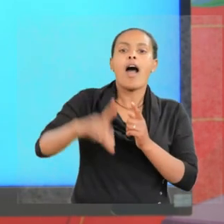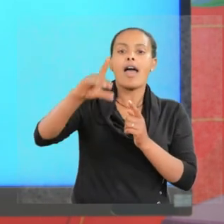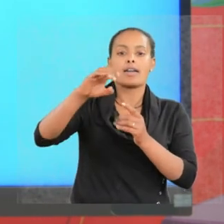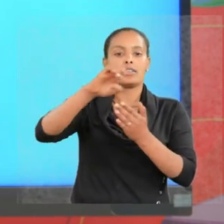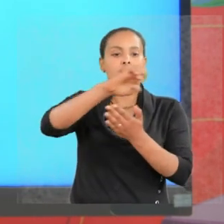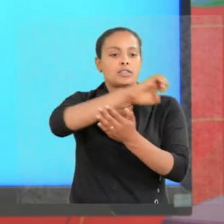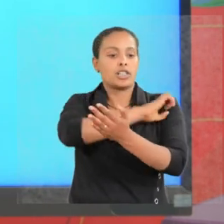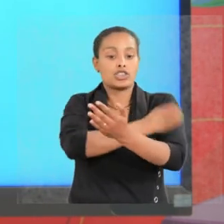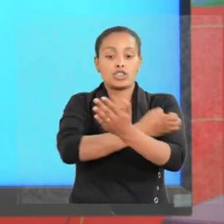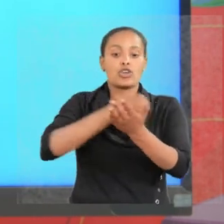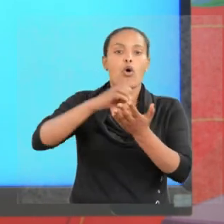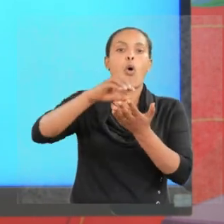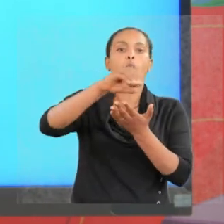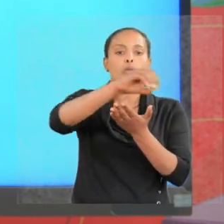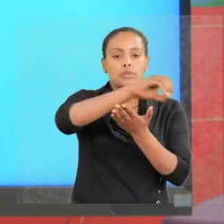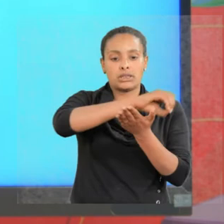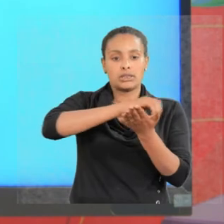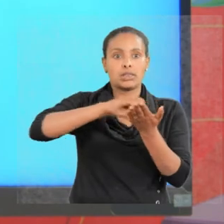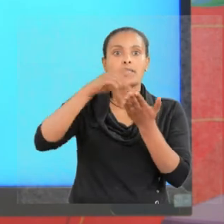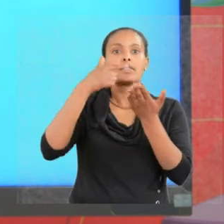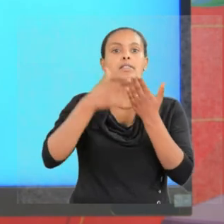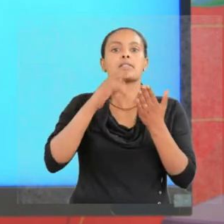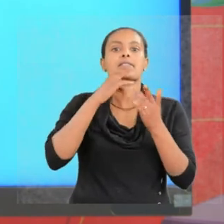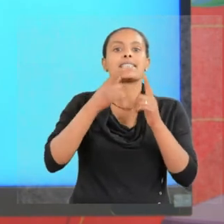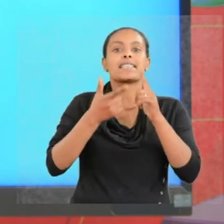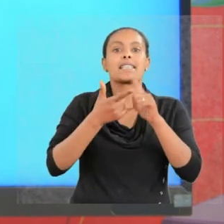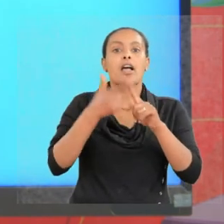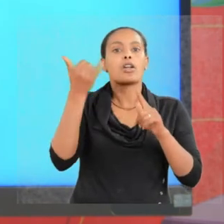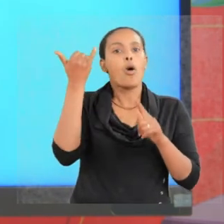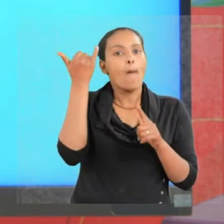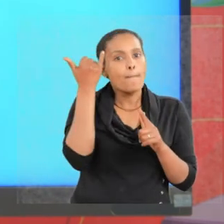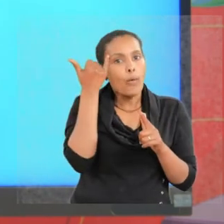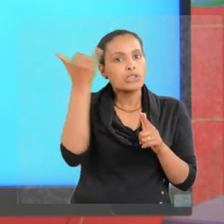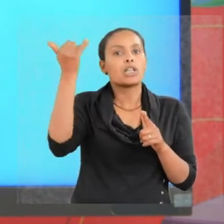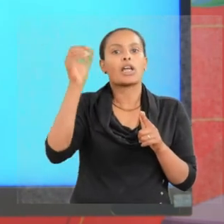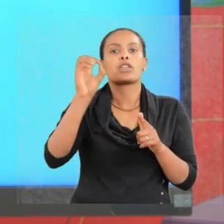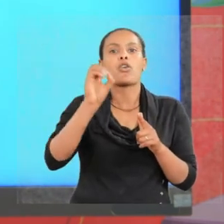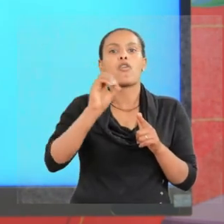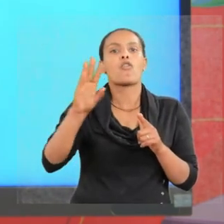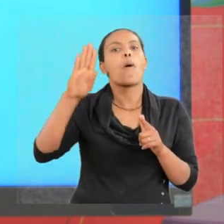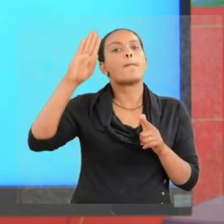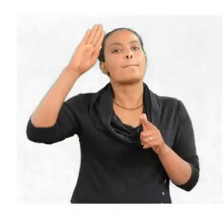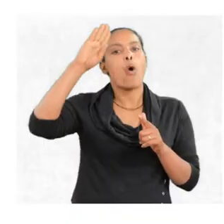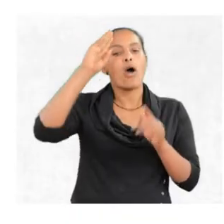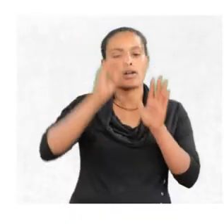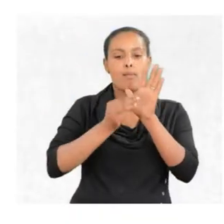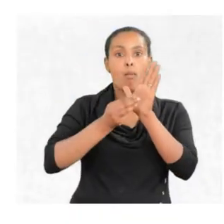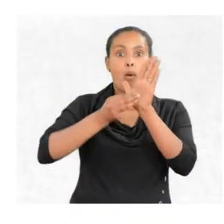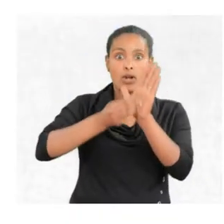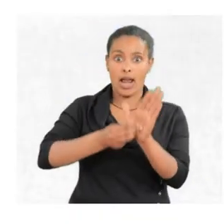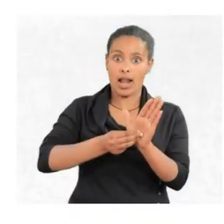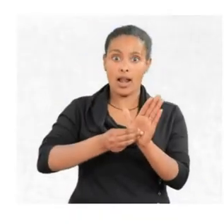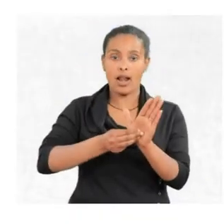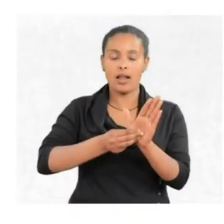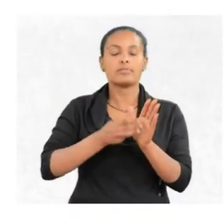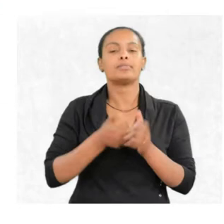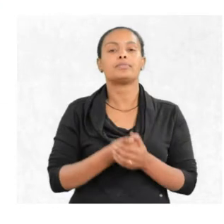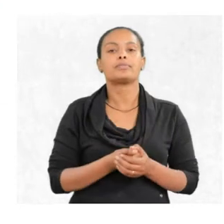This is the second postulates of Bohr's